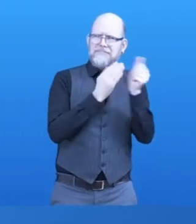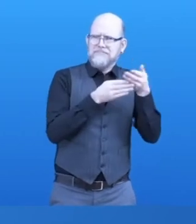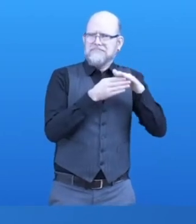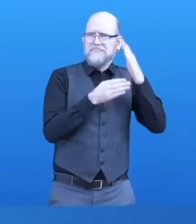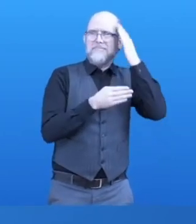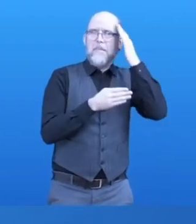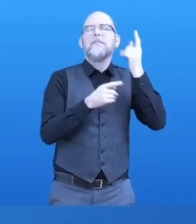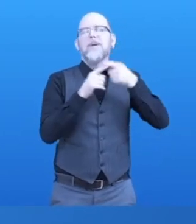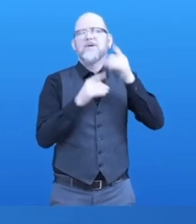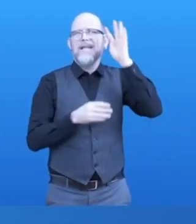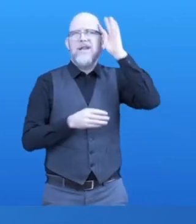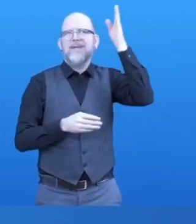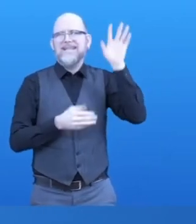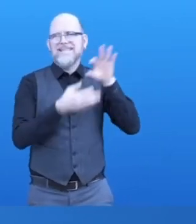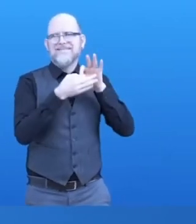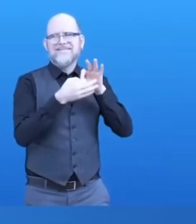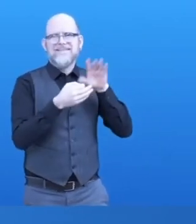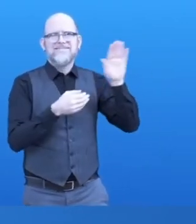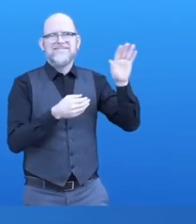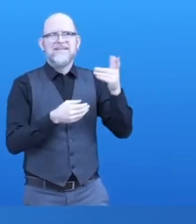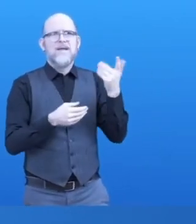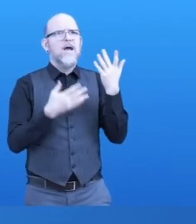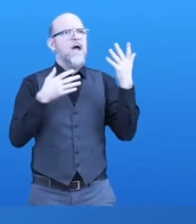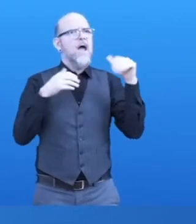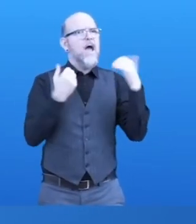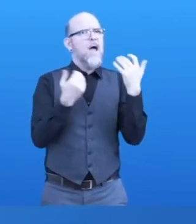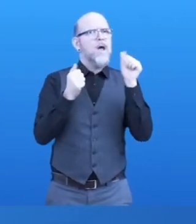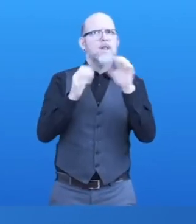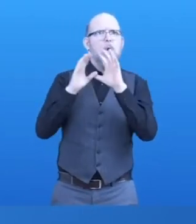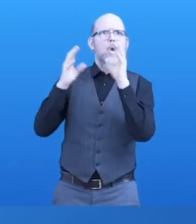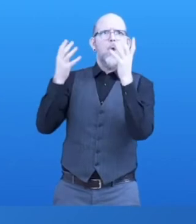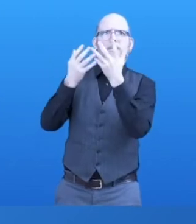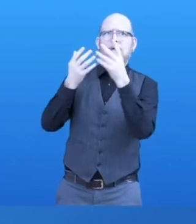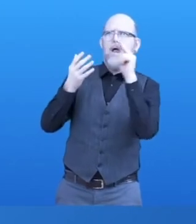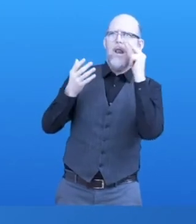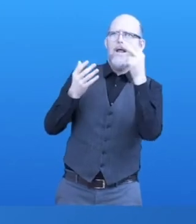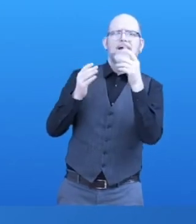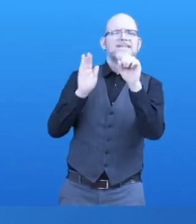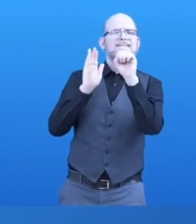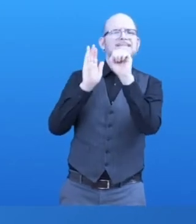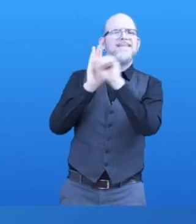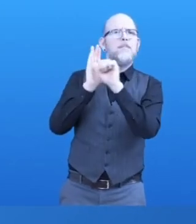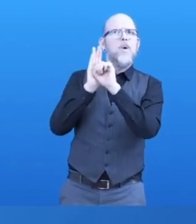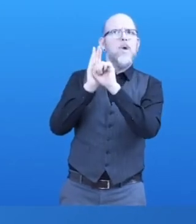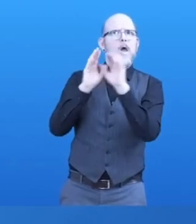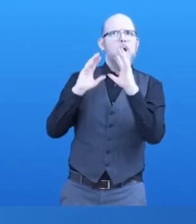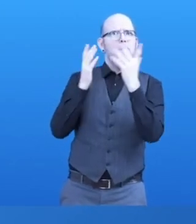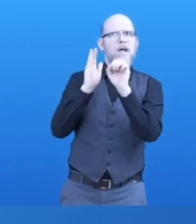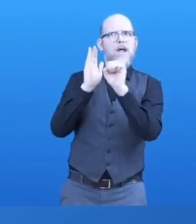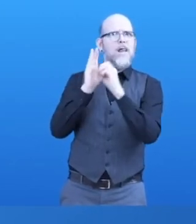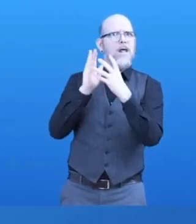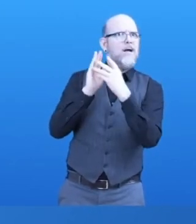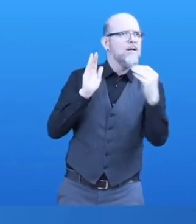good approach how to use global symbol sets worldwide. Global symbols, because communication matters